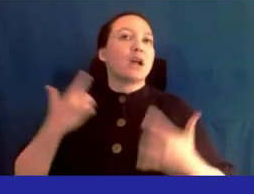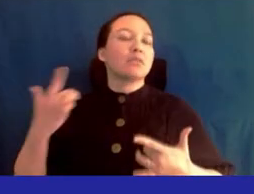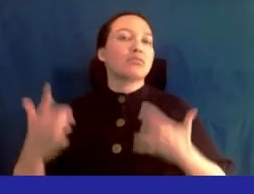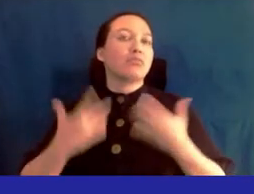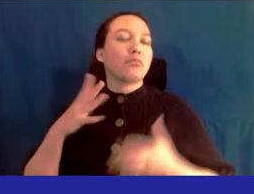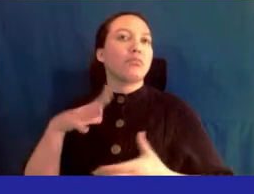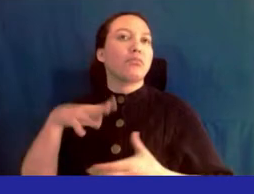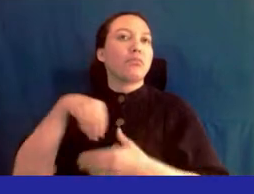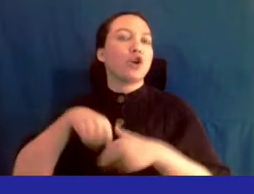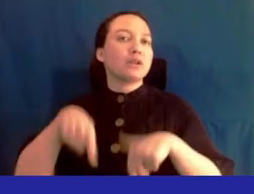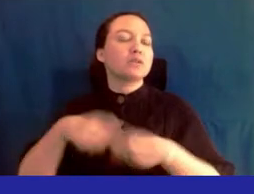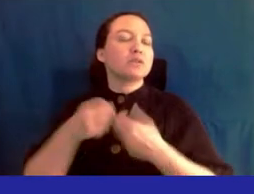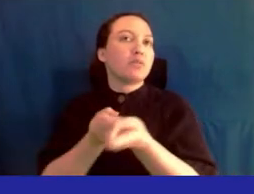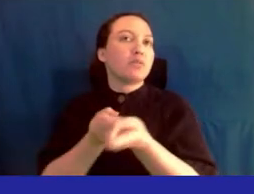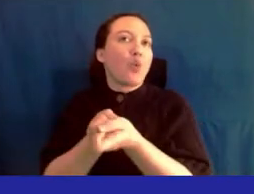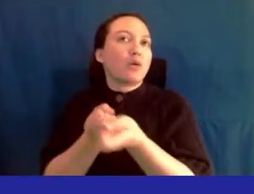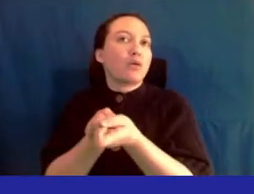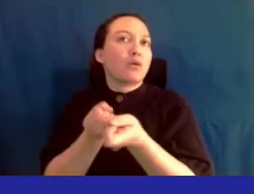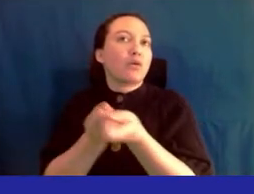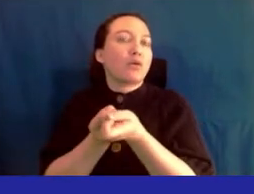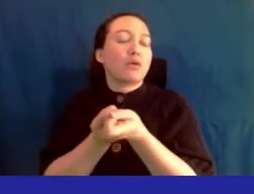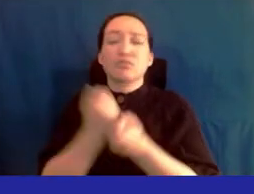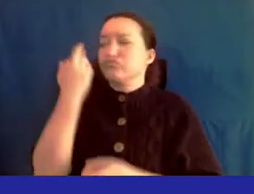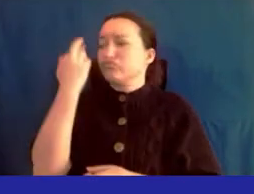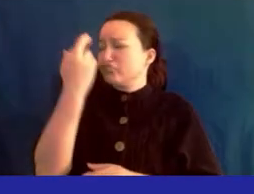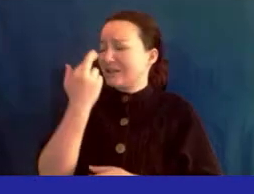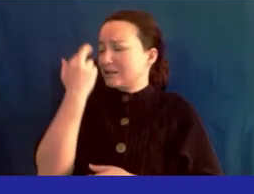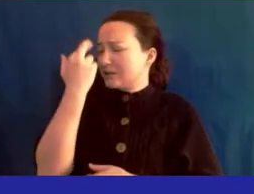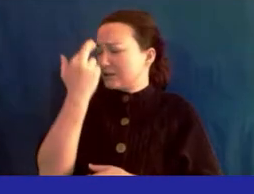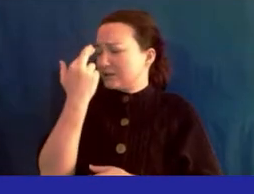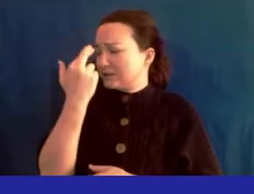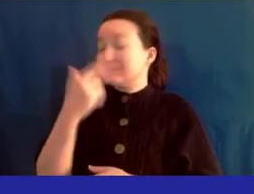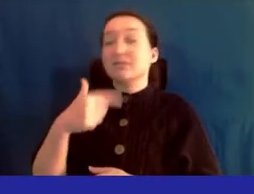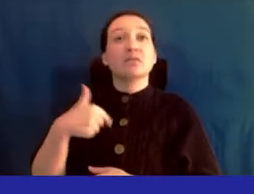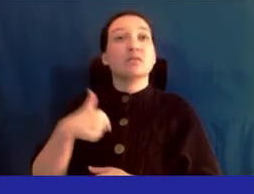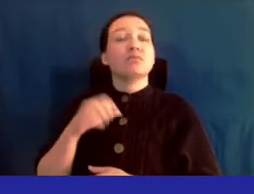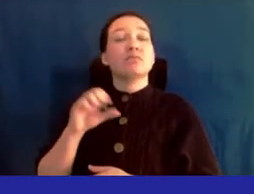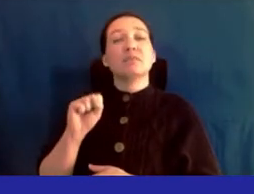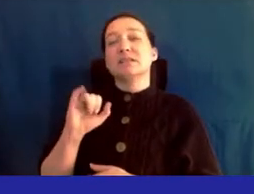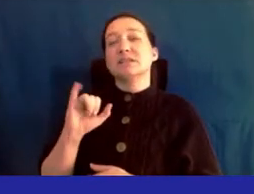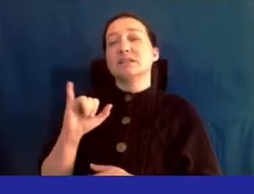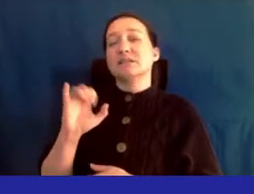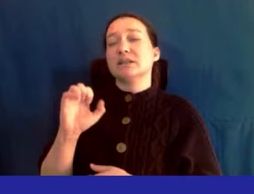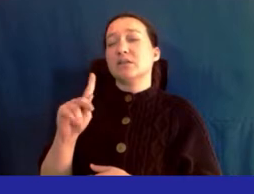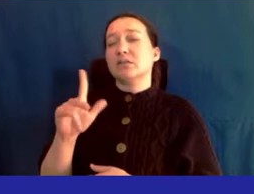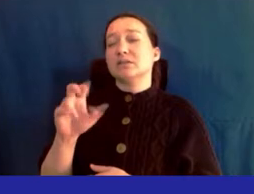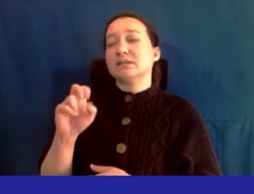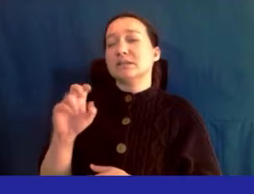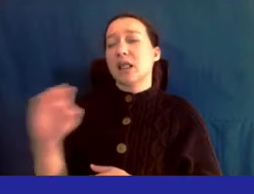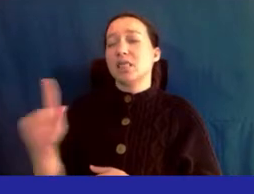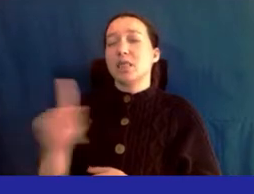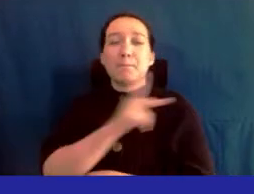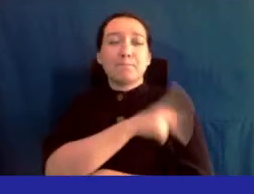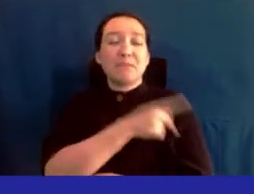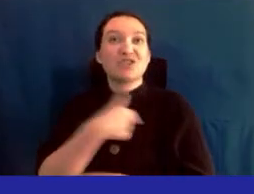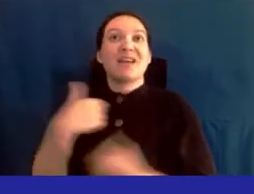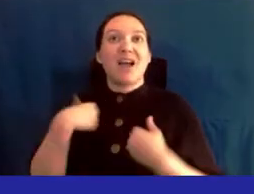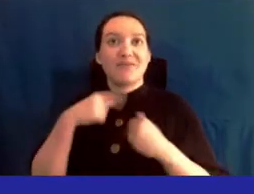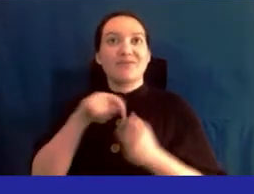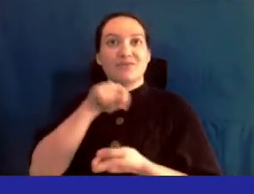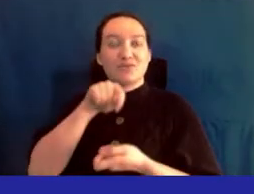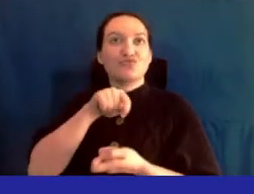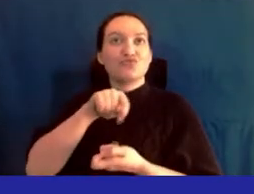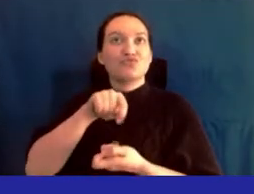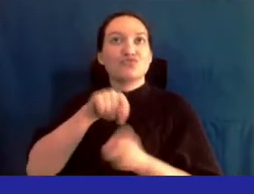a part of this and to support, because as a sickle cell patient with the trait, when it